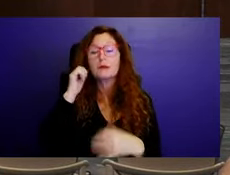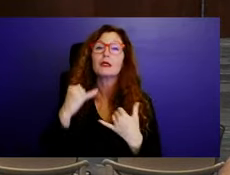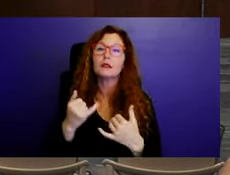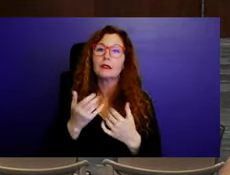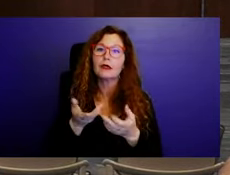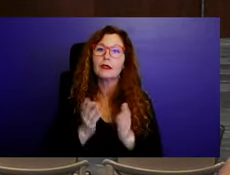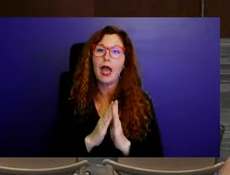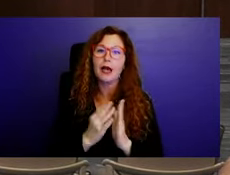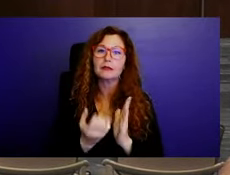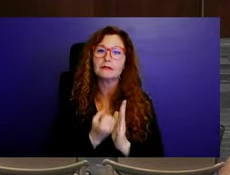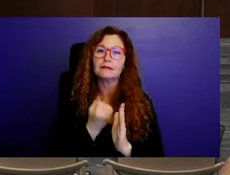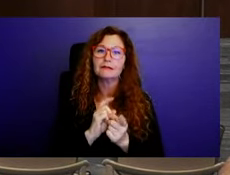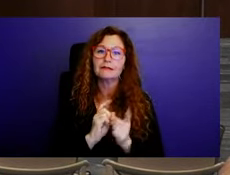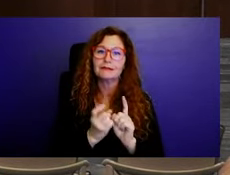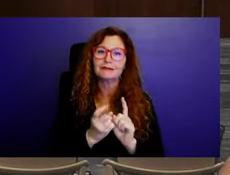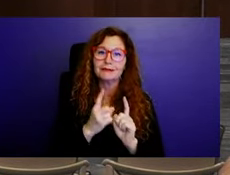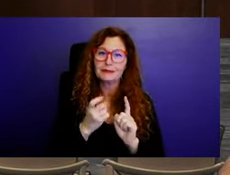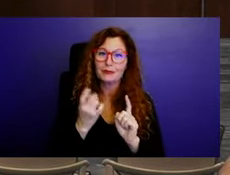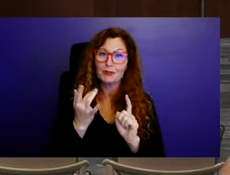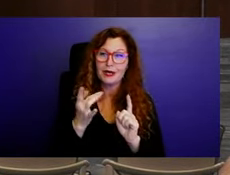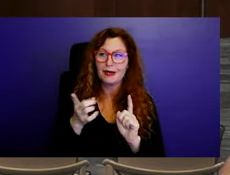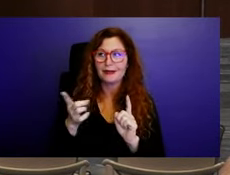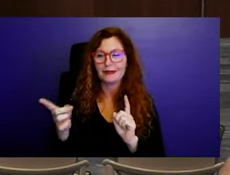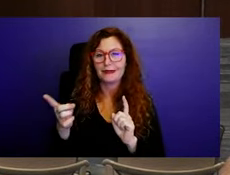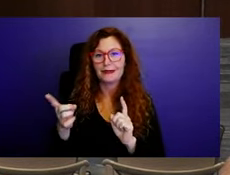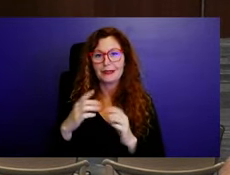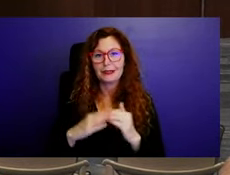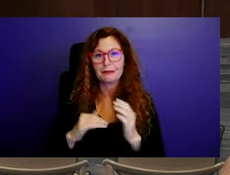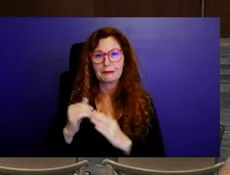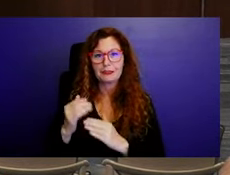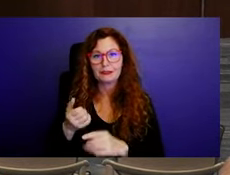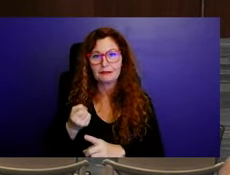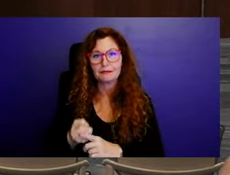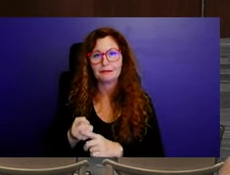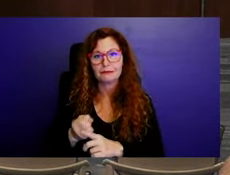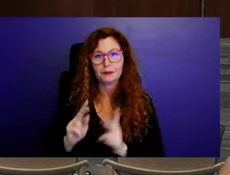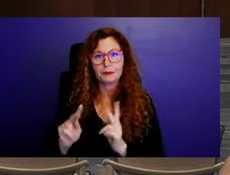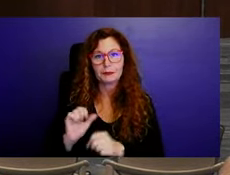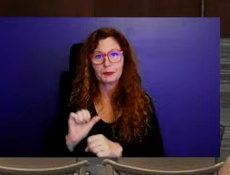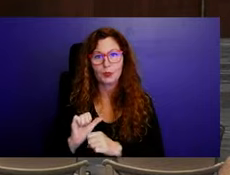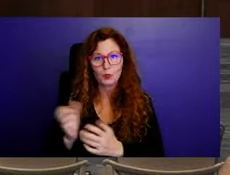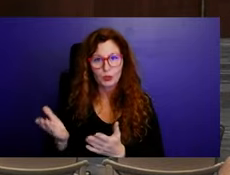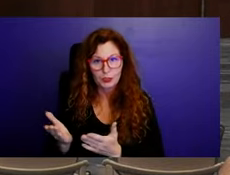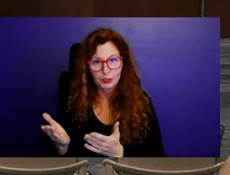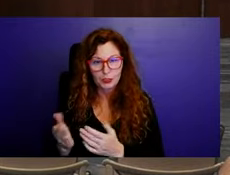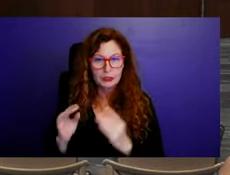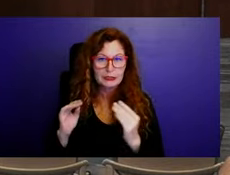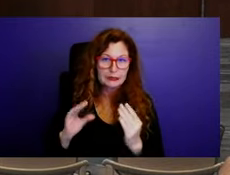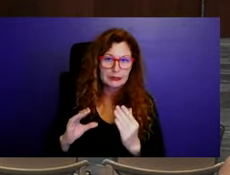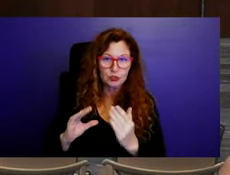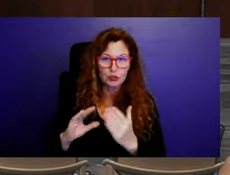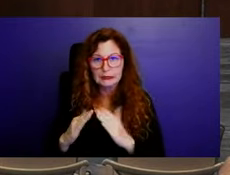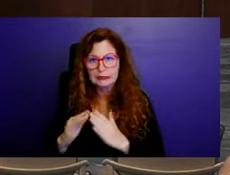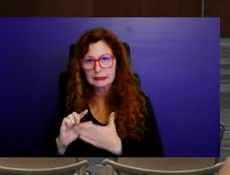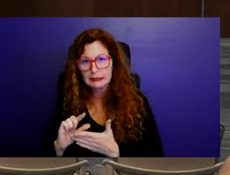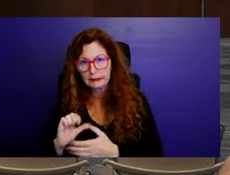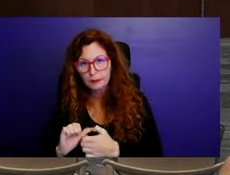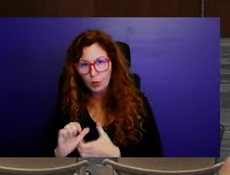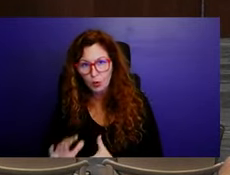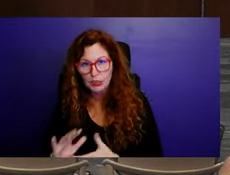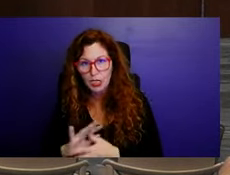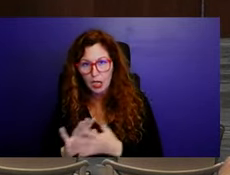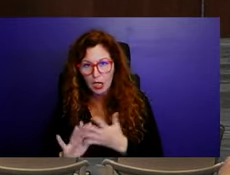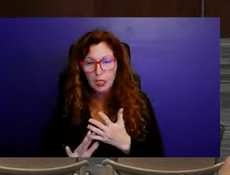huge impact, financial impact to them. But at the same time, if we're giving them something, maybe we can, they can sponsor a charging station